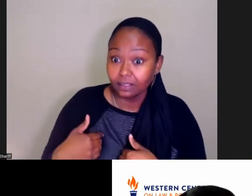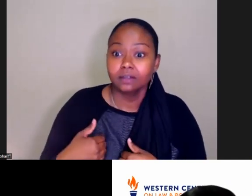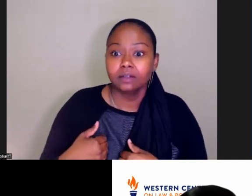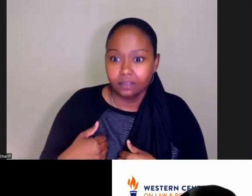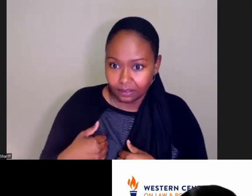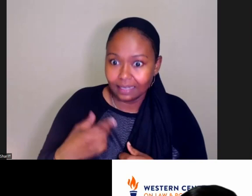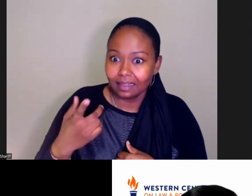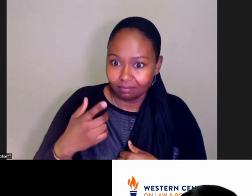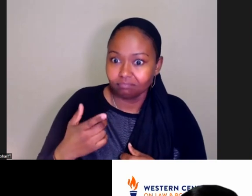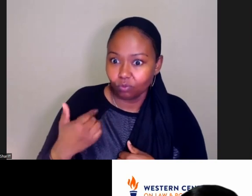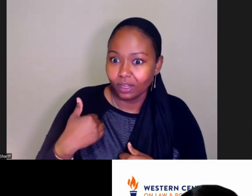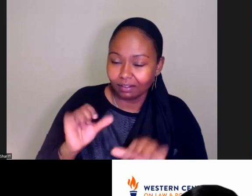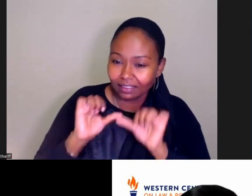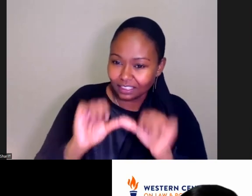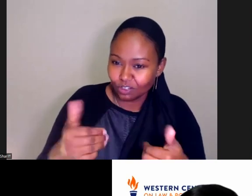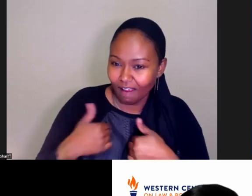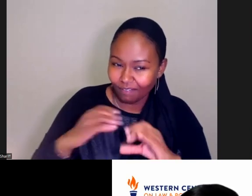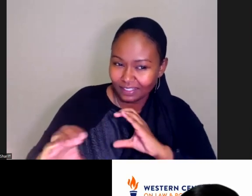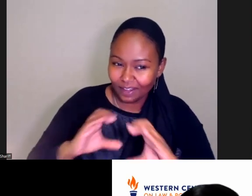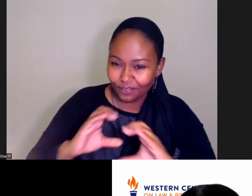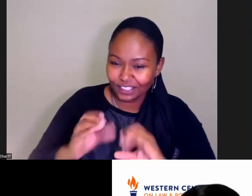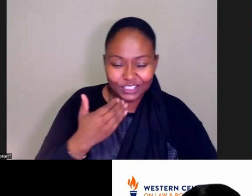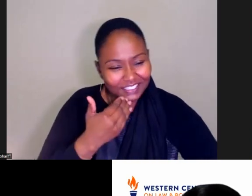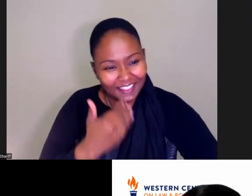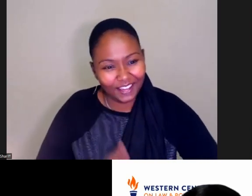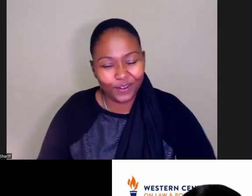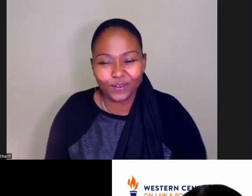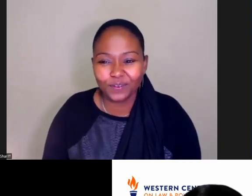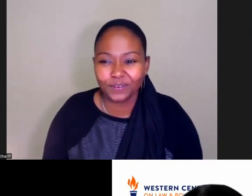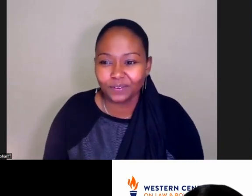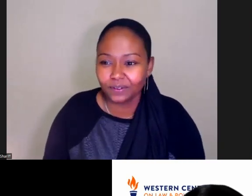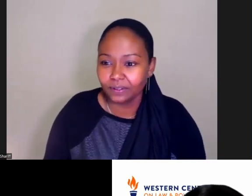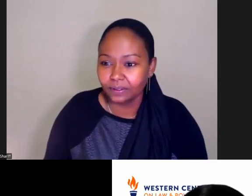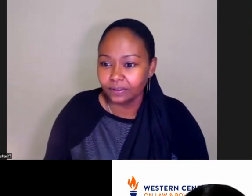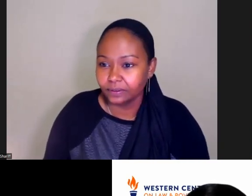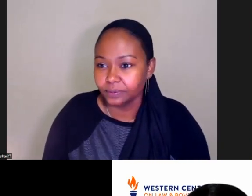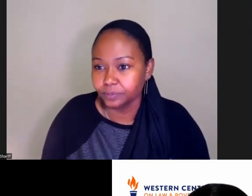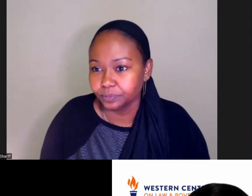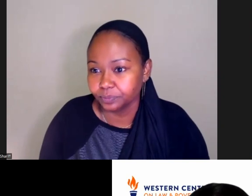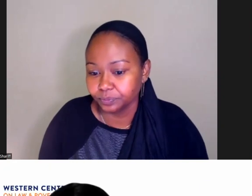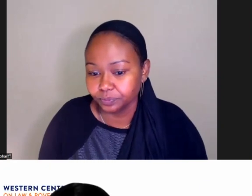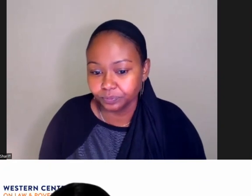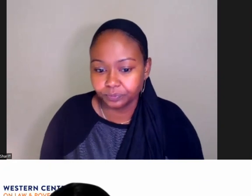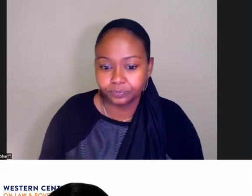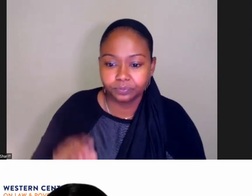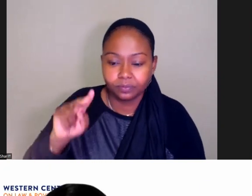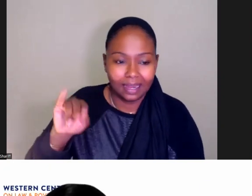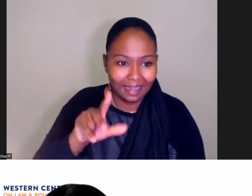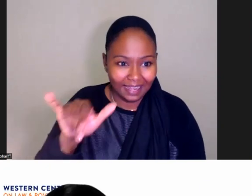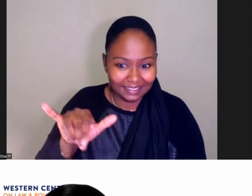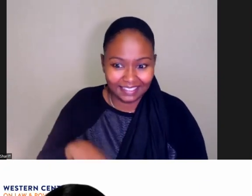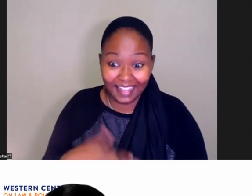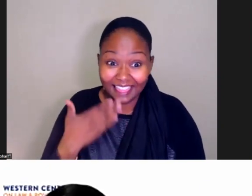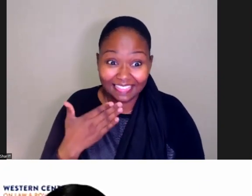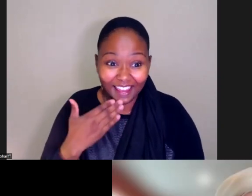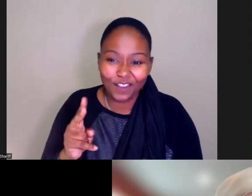conversations as well. Thank you. Go ahead, Nancy. Thank you. Very exciting